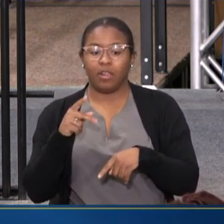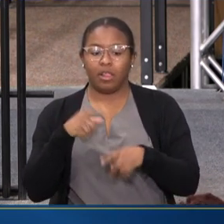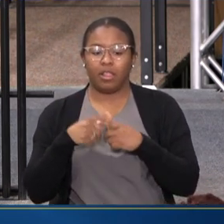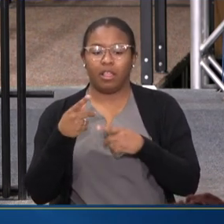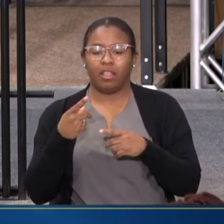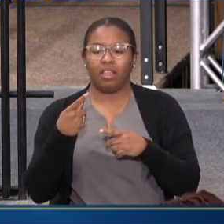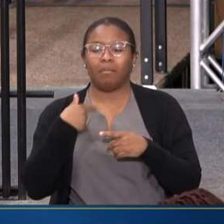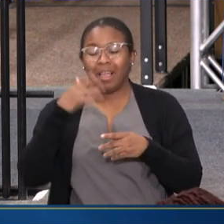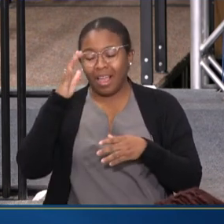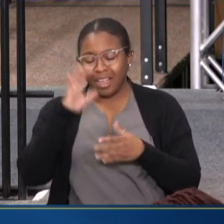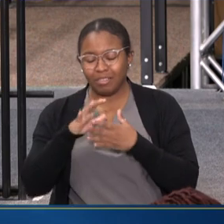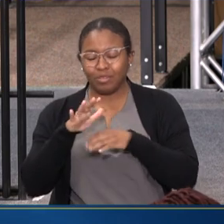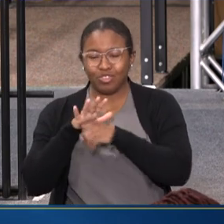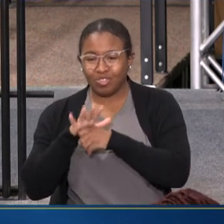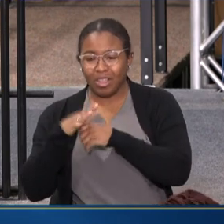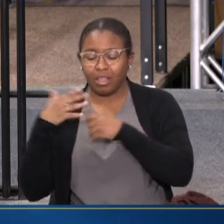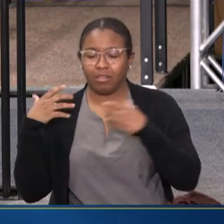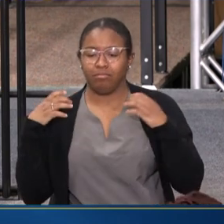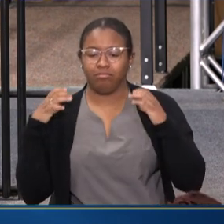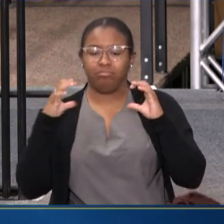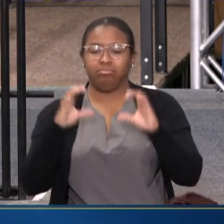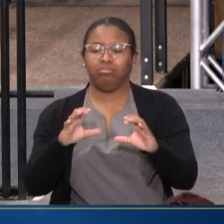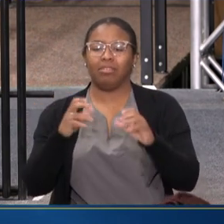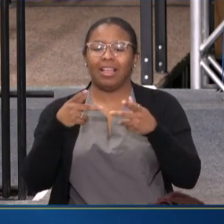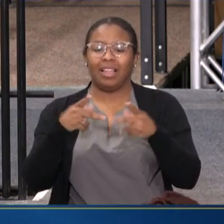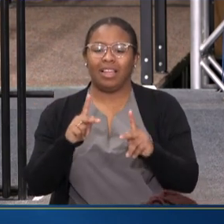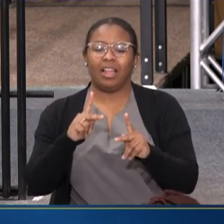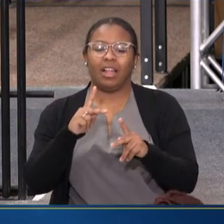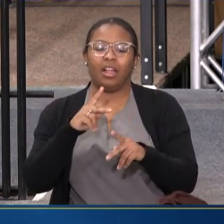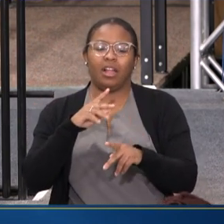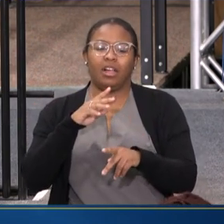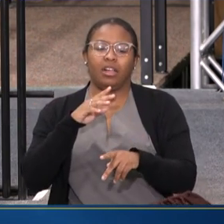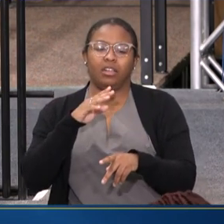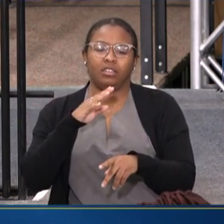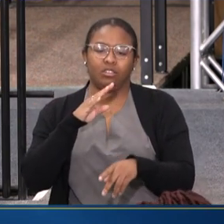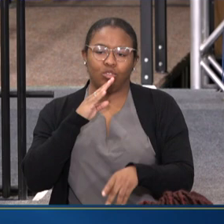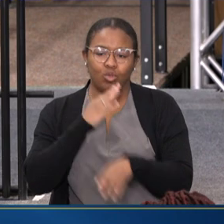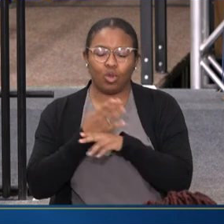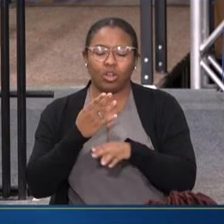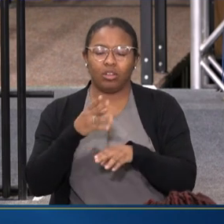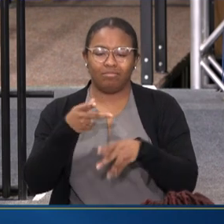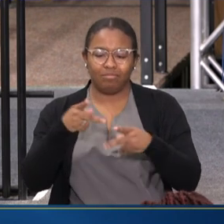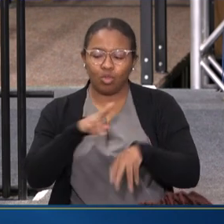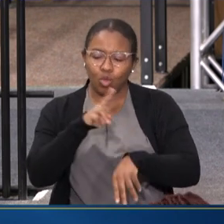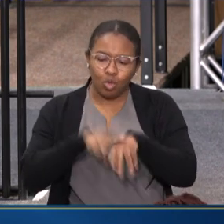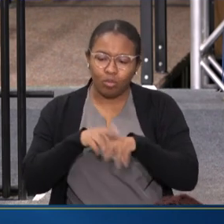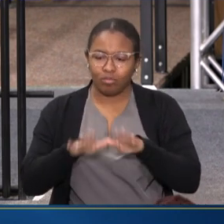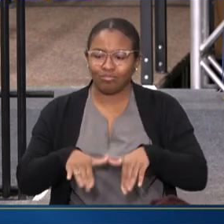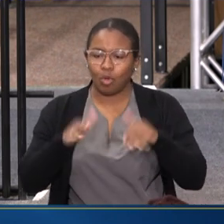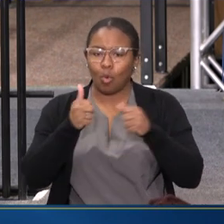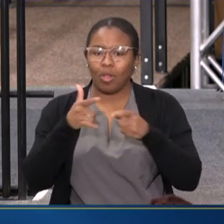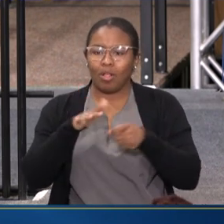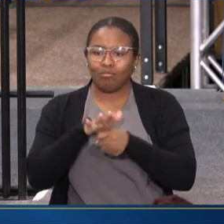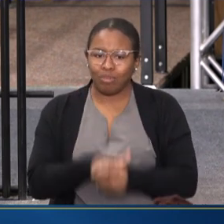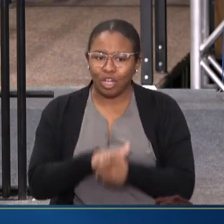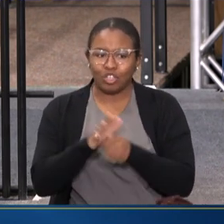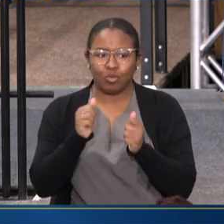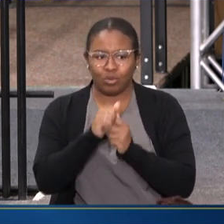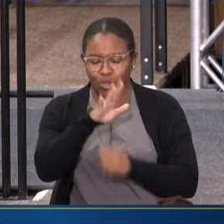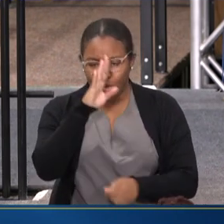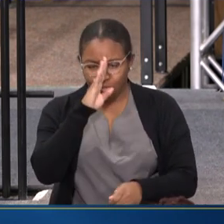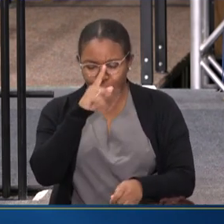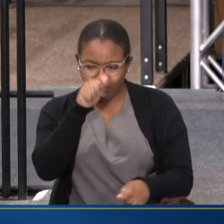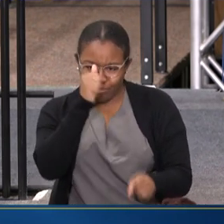HUSBAND'S SHOULDERS AND ALLOW OUR DAUGHTERS TO HAVE A NORMAL CHILDHOOD WITHOUT THE PRESSURES OF DEALING WITH THEIR BROTHER'S BEHAVIOR.